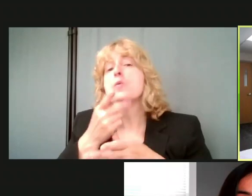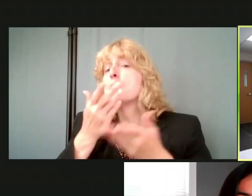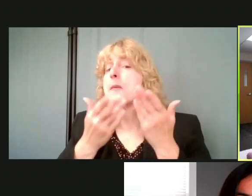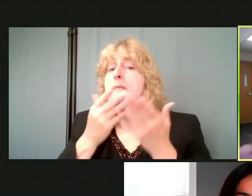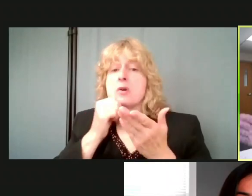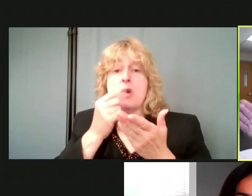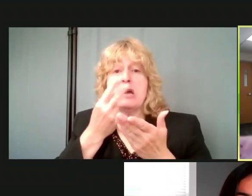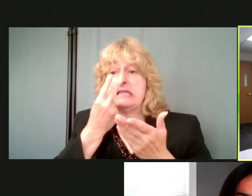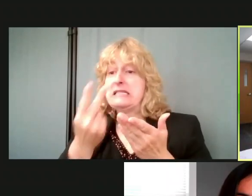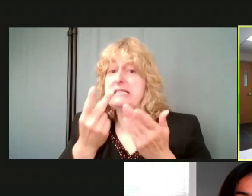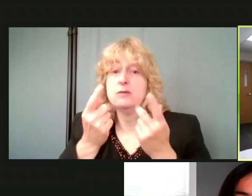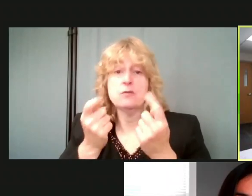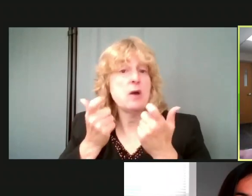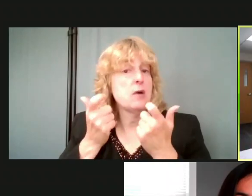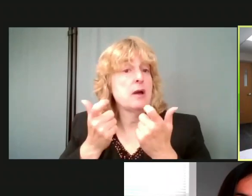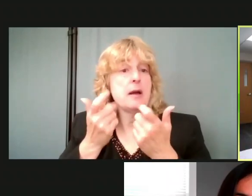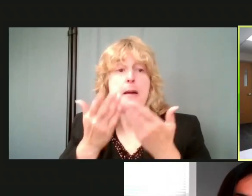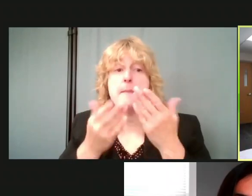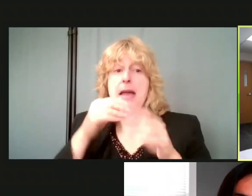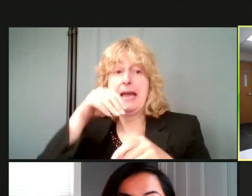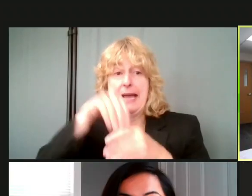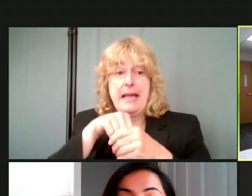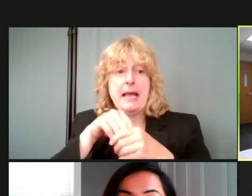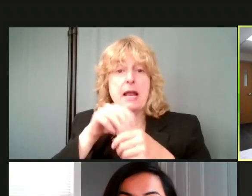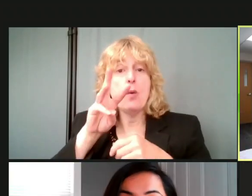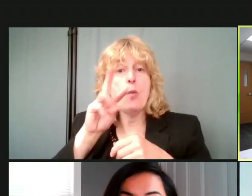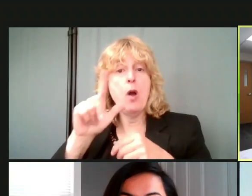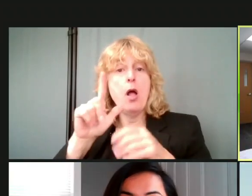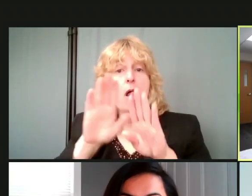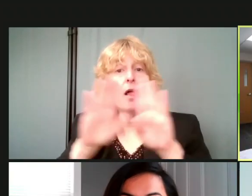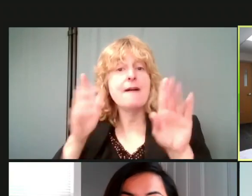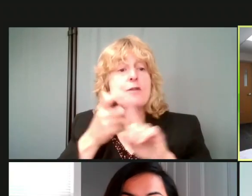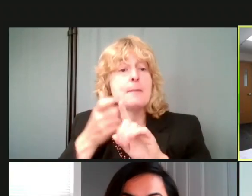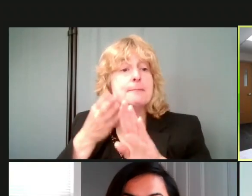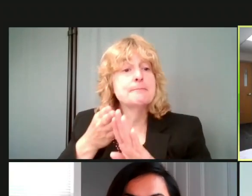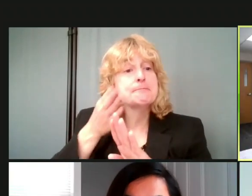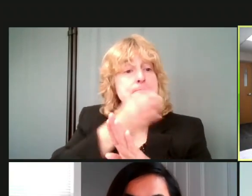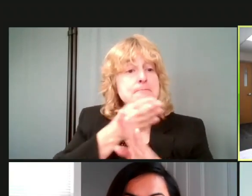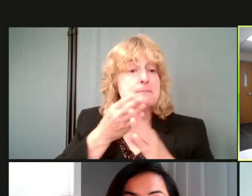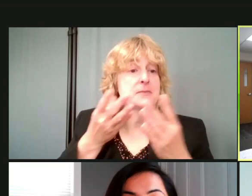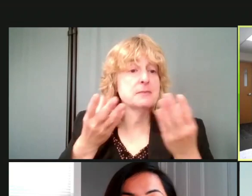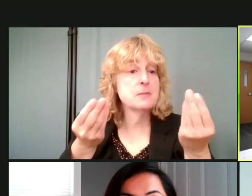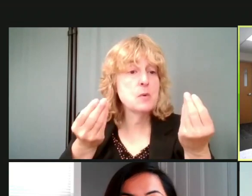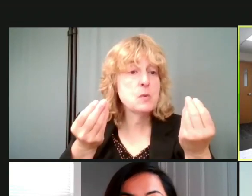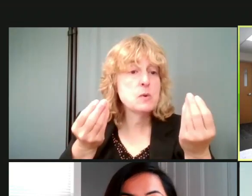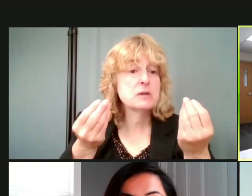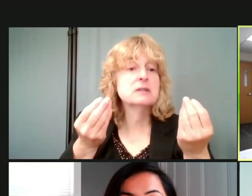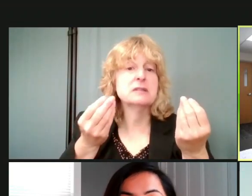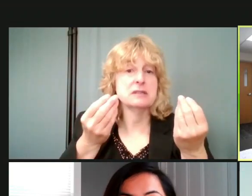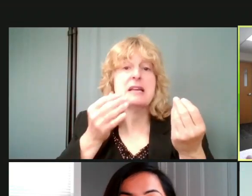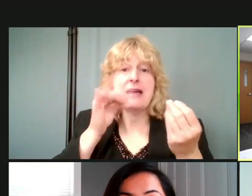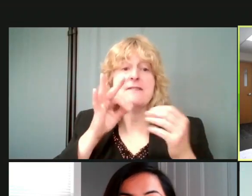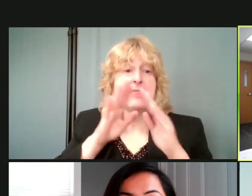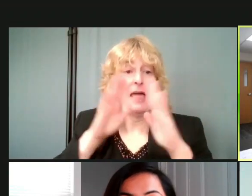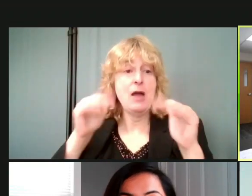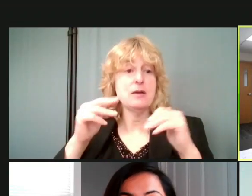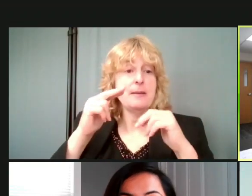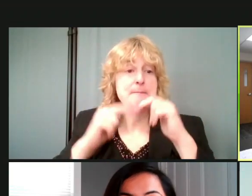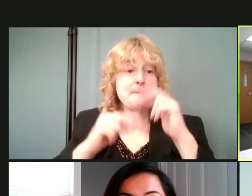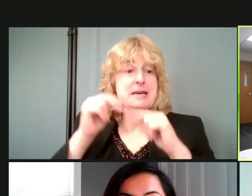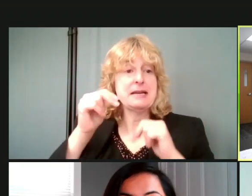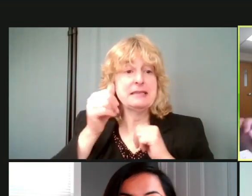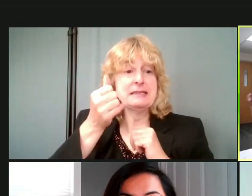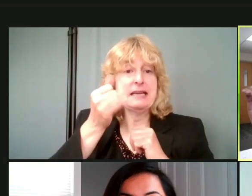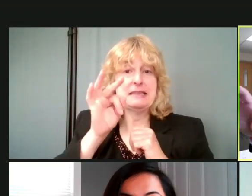That could be in the walls from previous moisture. So, you know, if the, house is was built, the house was built in 1919, there's a risk